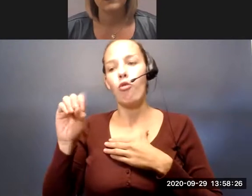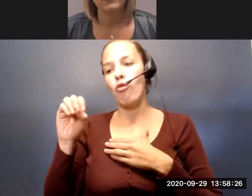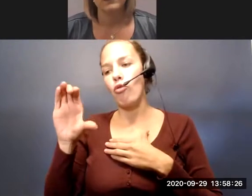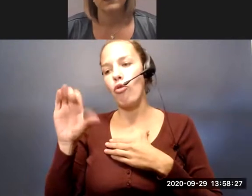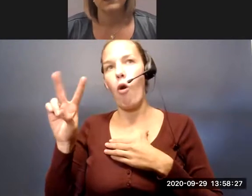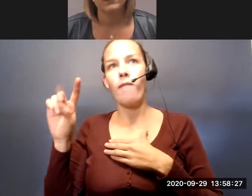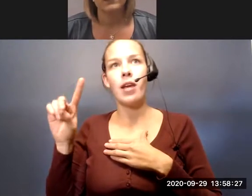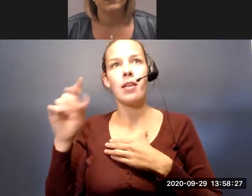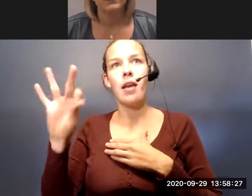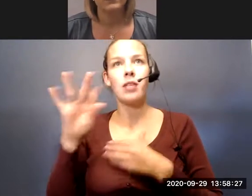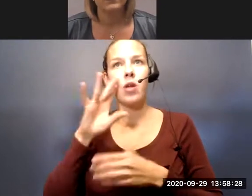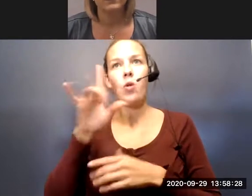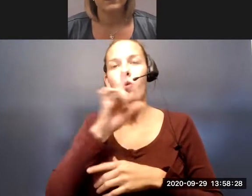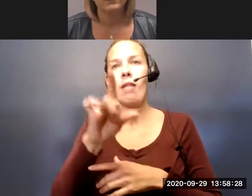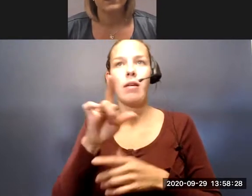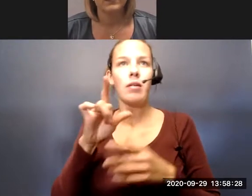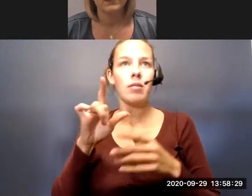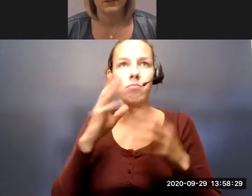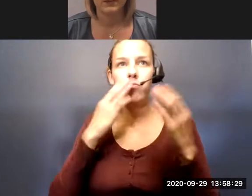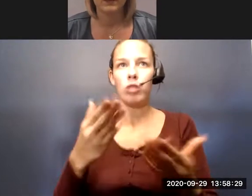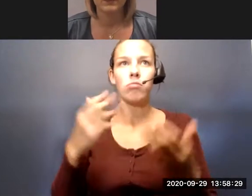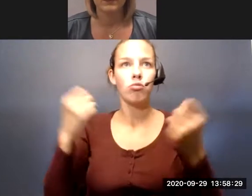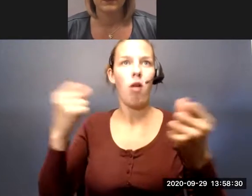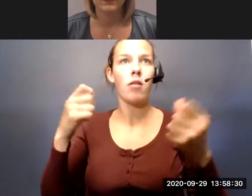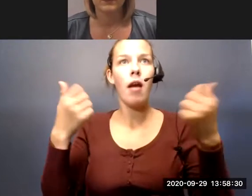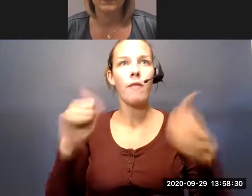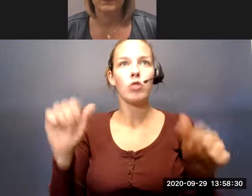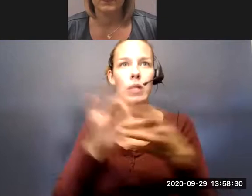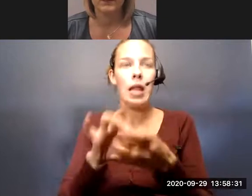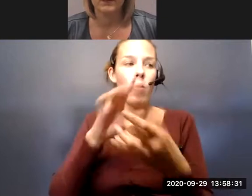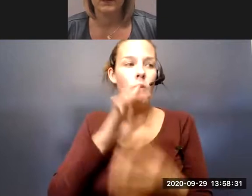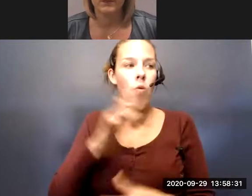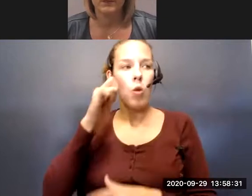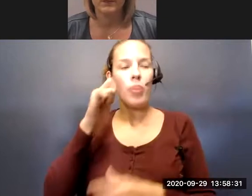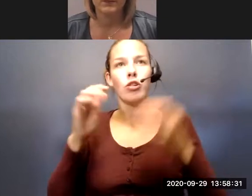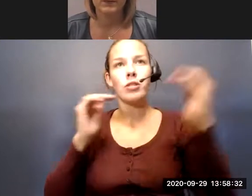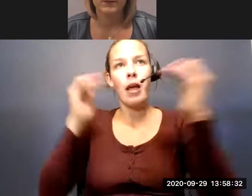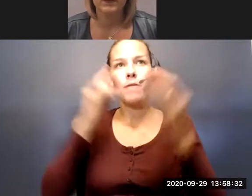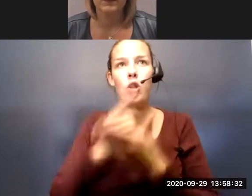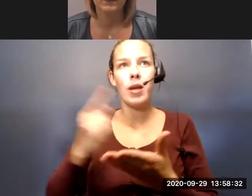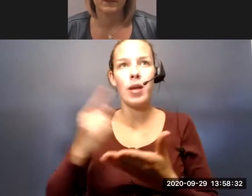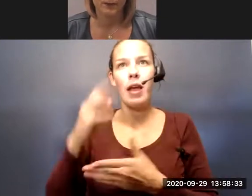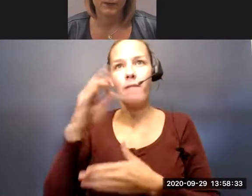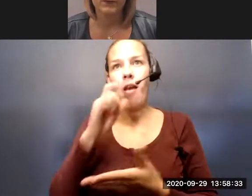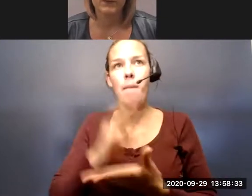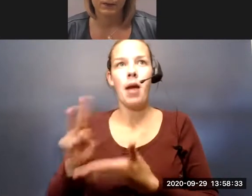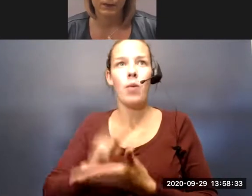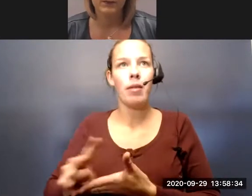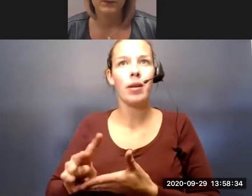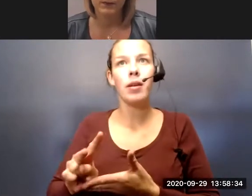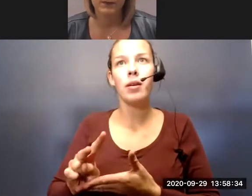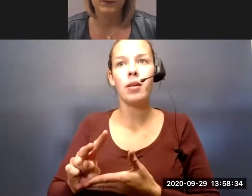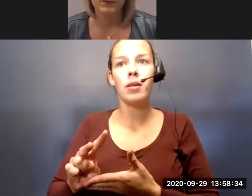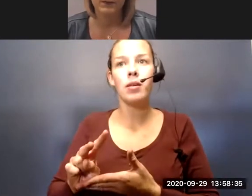our community focal points are making a really concentrated effort to connect with older adults they serve by phone at least weekly, if not biweekly. And